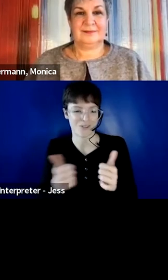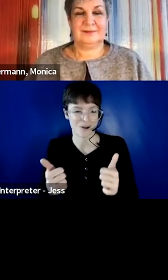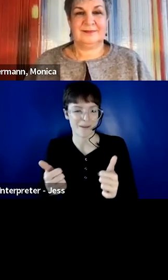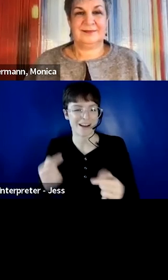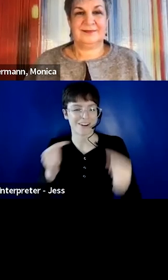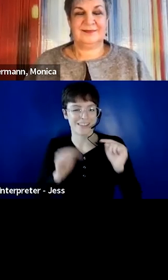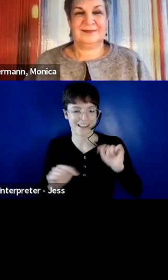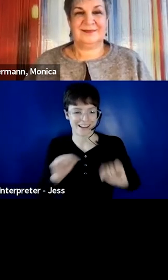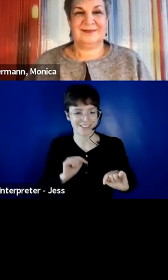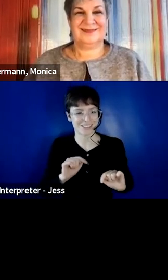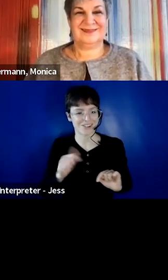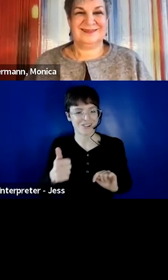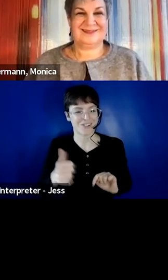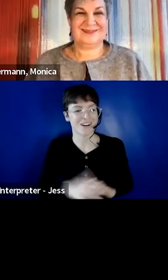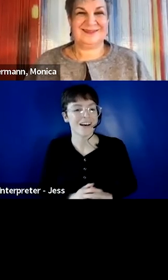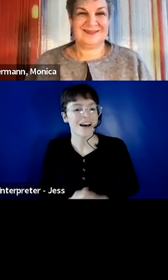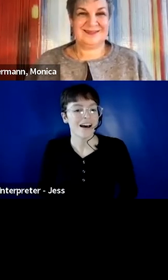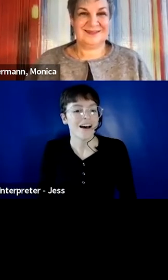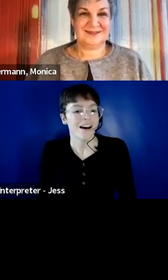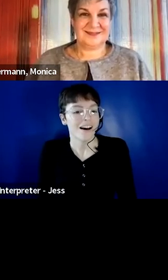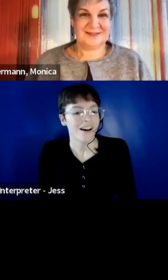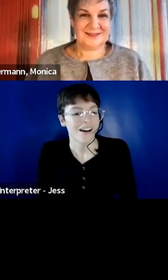Okay. We're back online. So